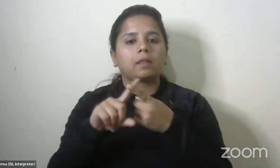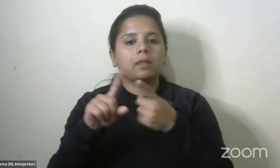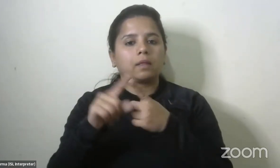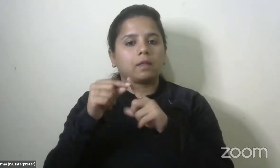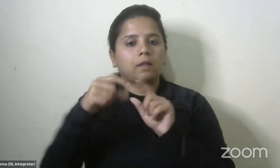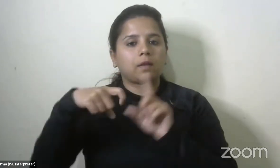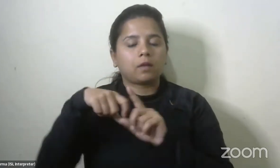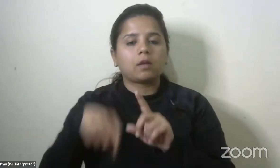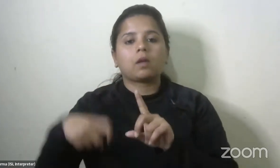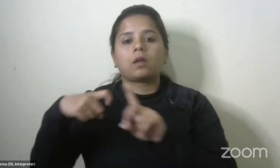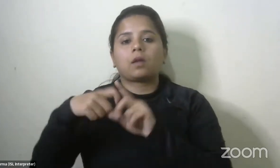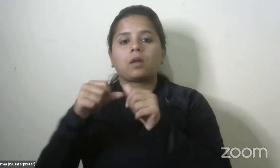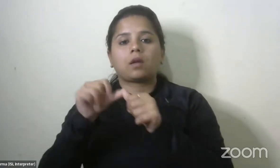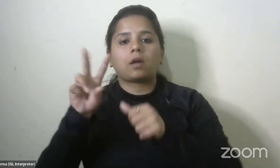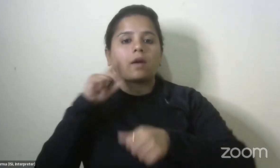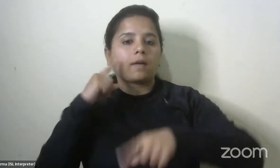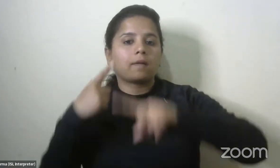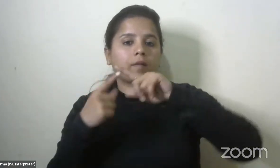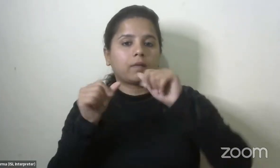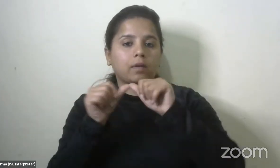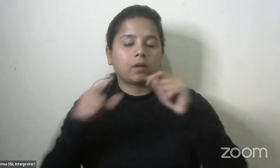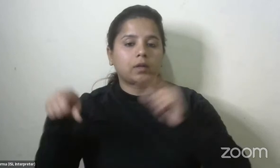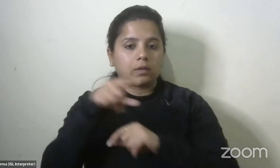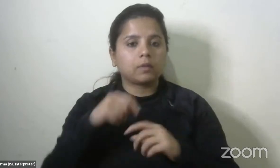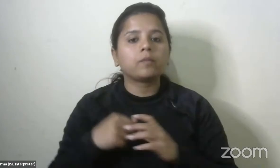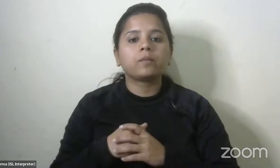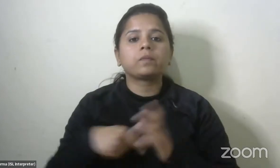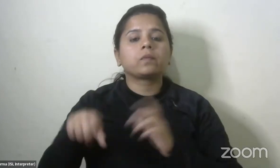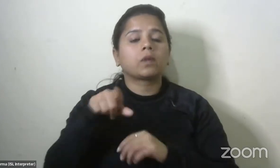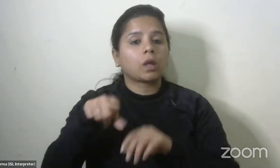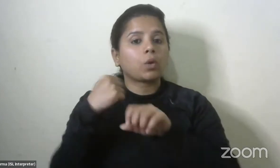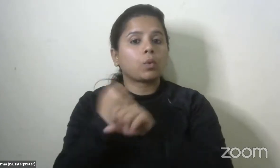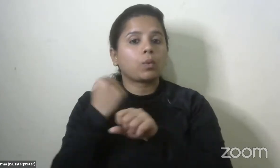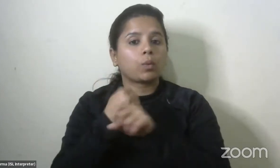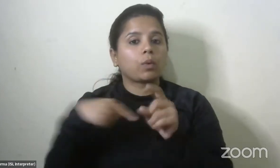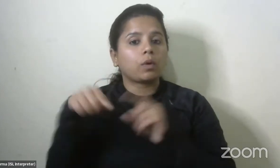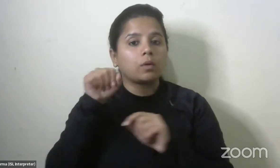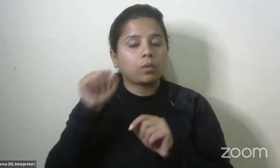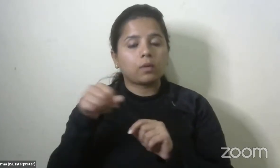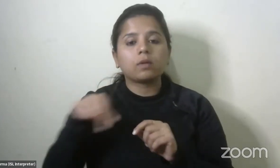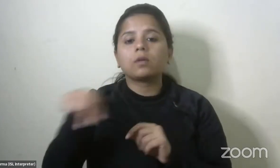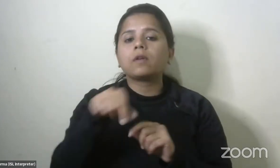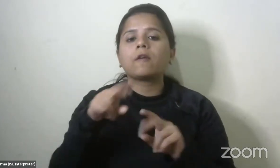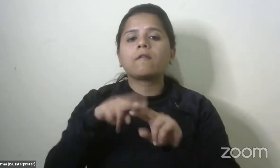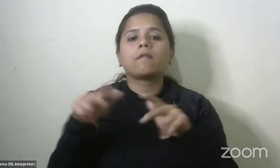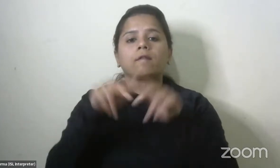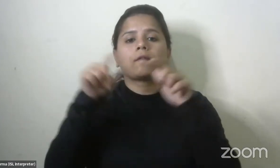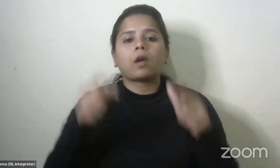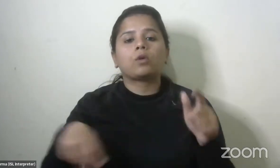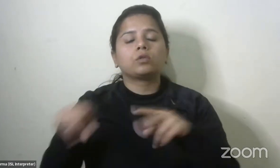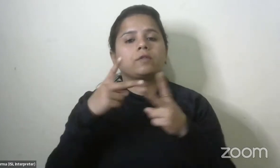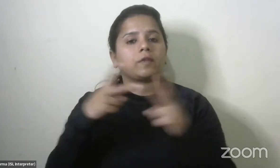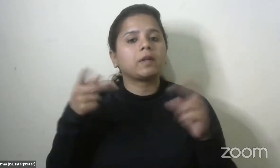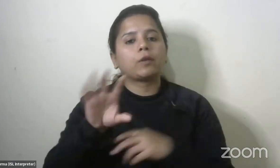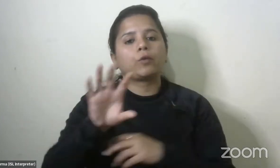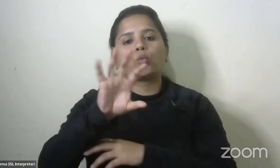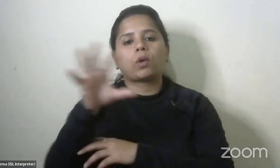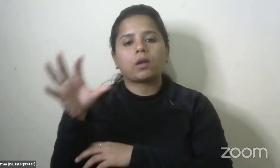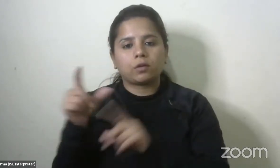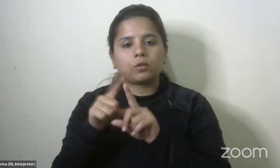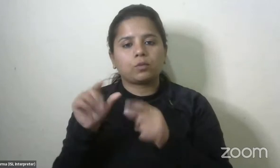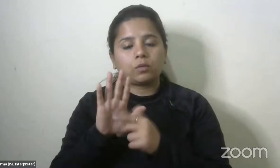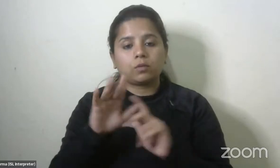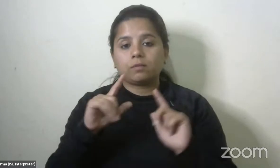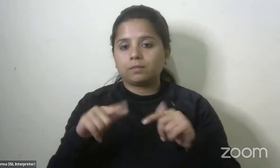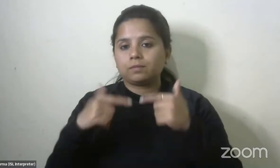dr kavita murukar um on the work of the mindry foundation uh in various parts of the country um over